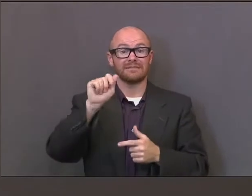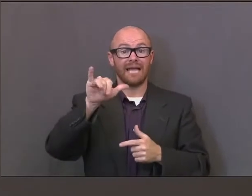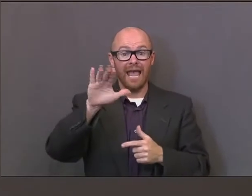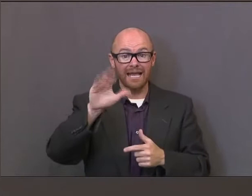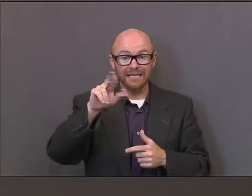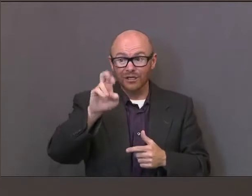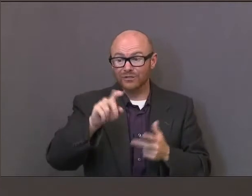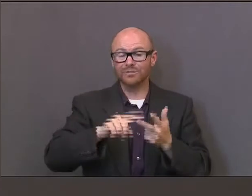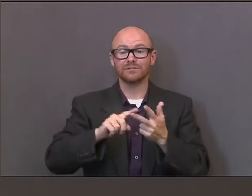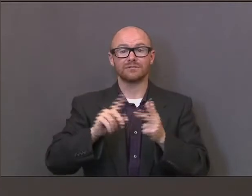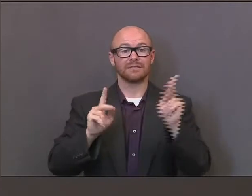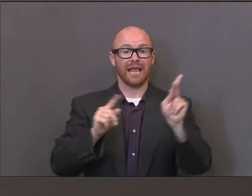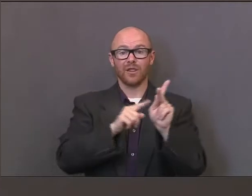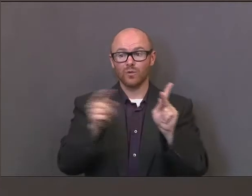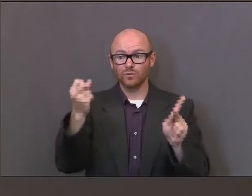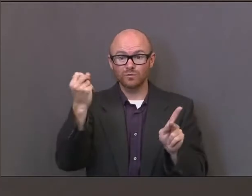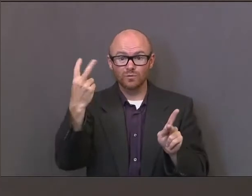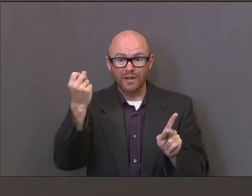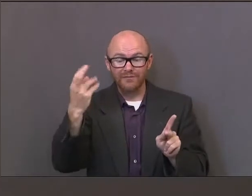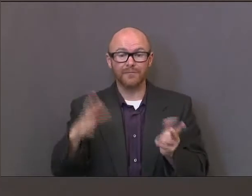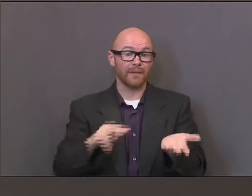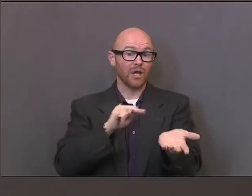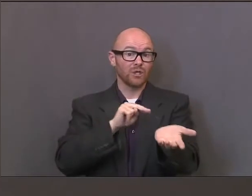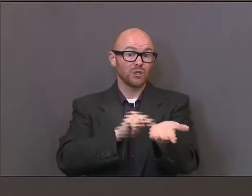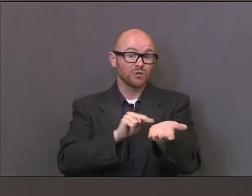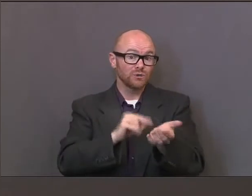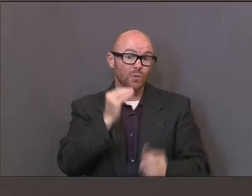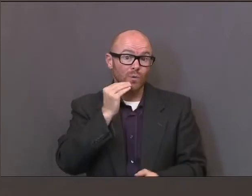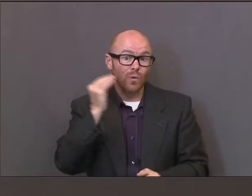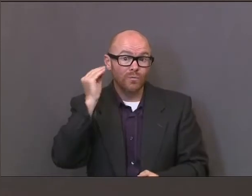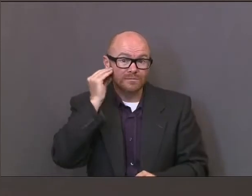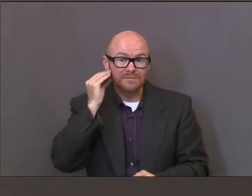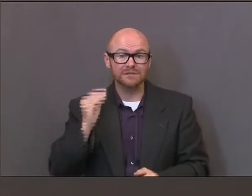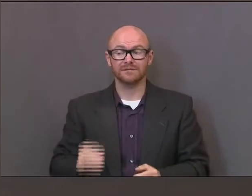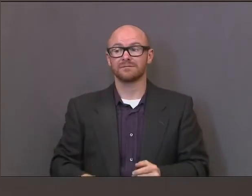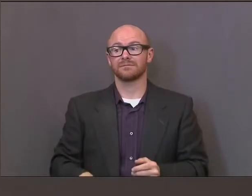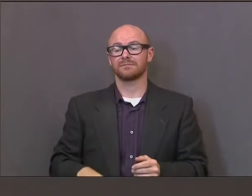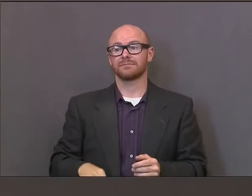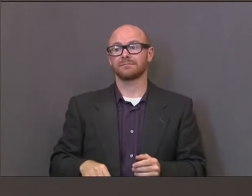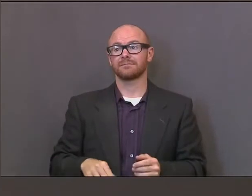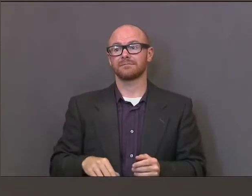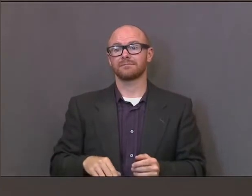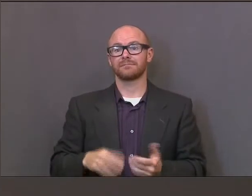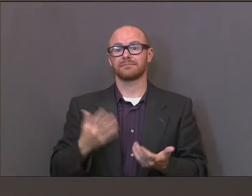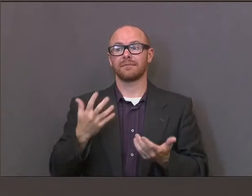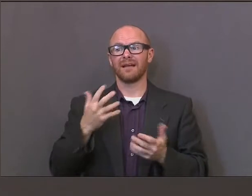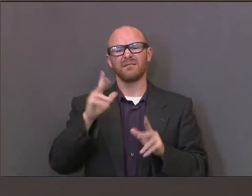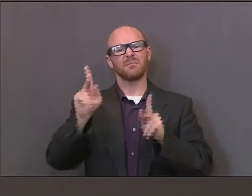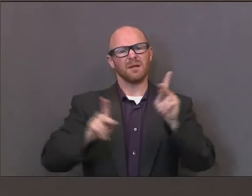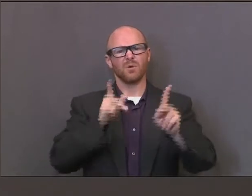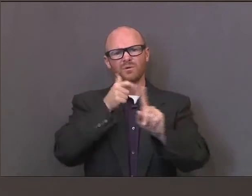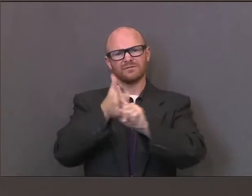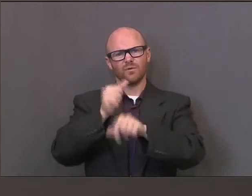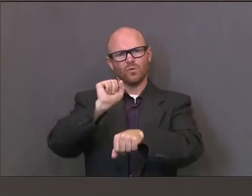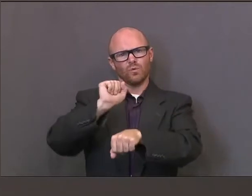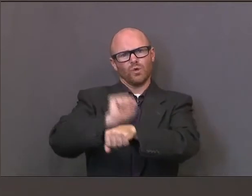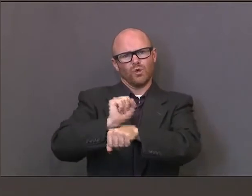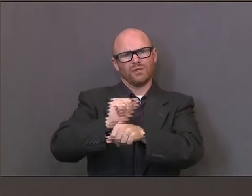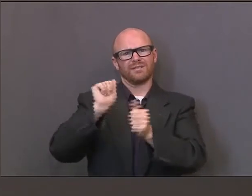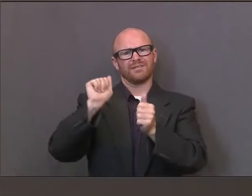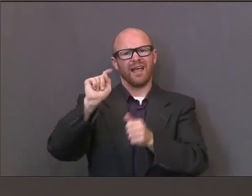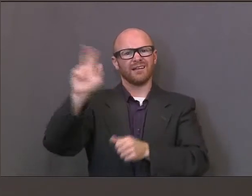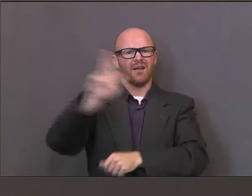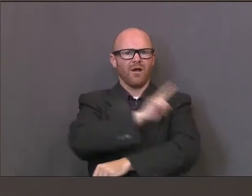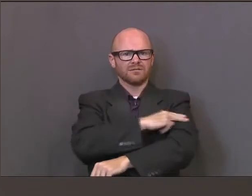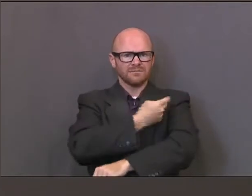long-term care centers for our senior citizens are on the list, as well as personnel that are involved with critical infrastructure